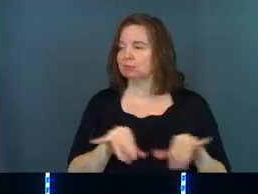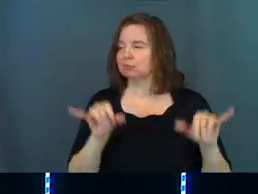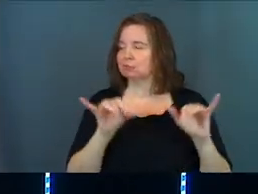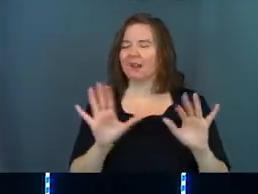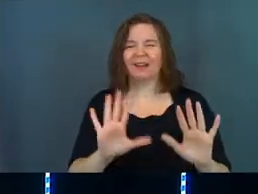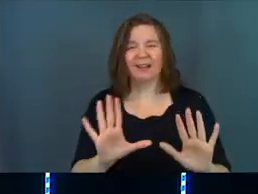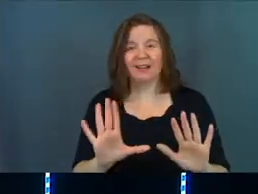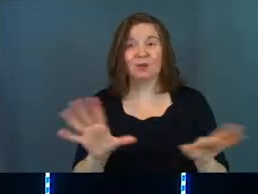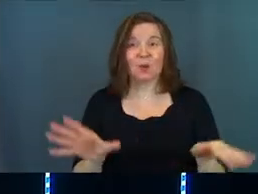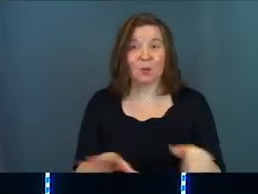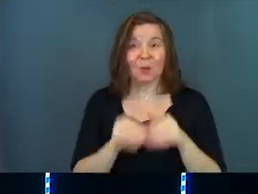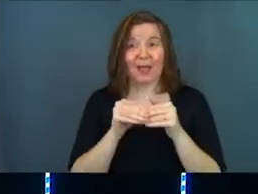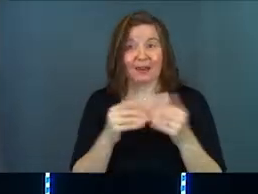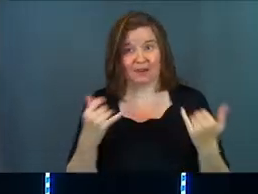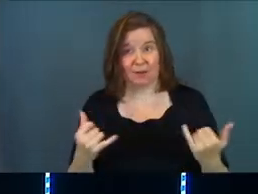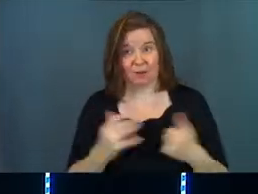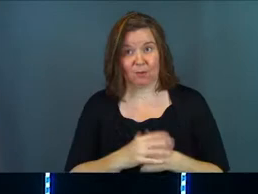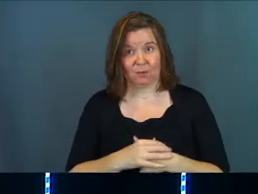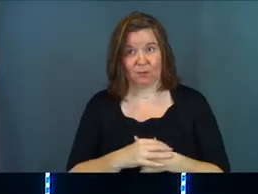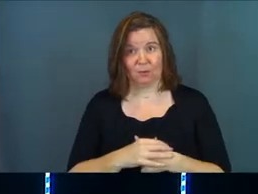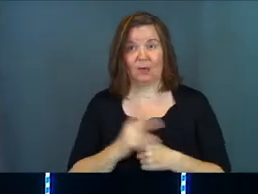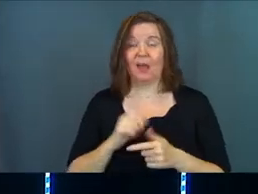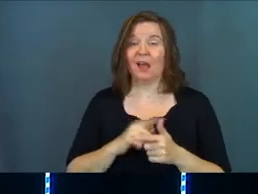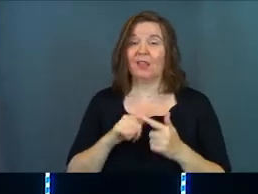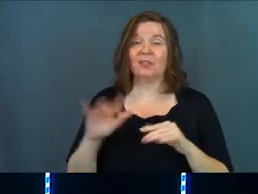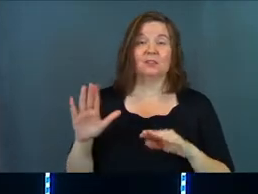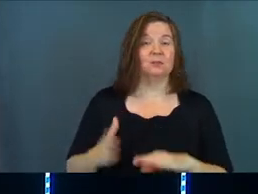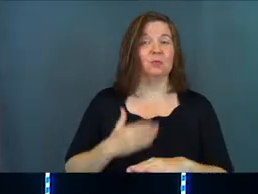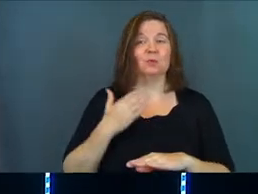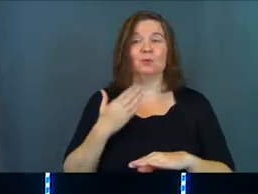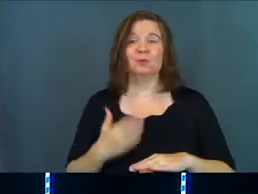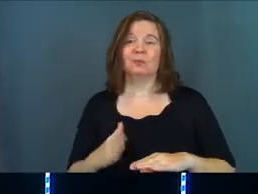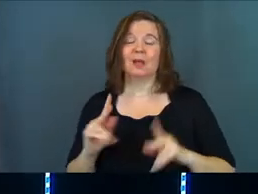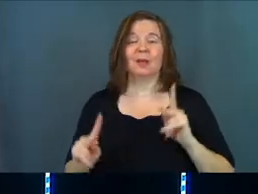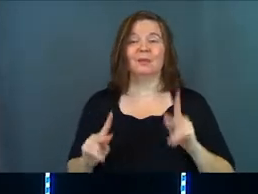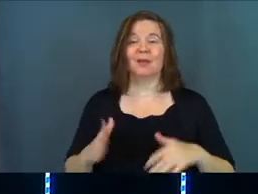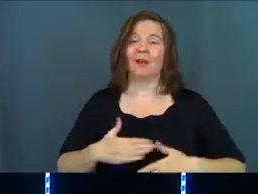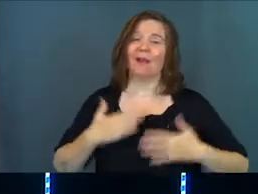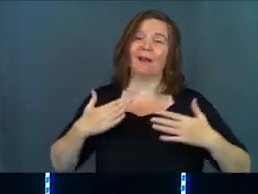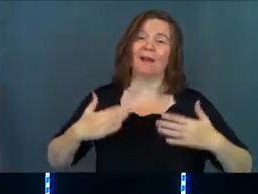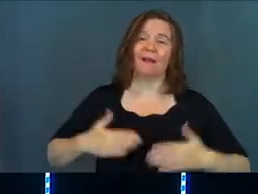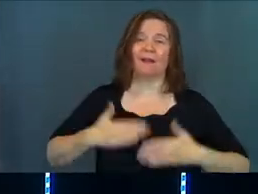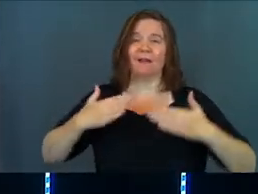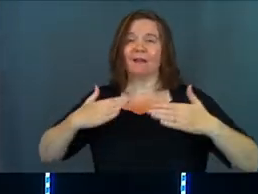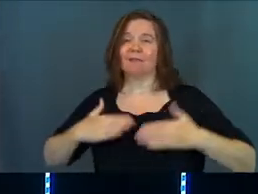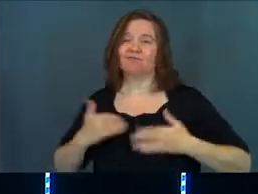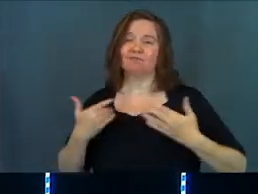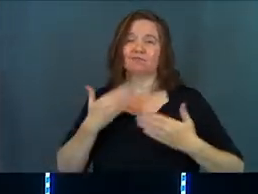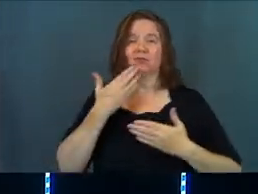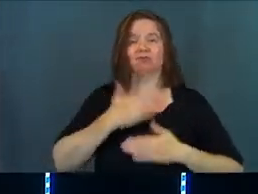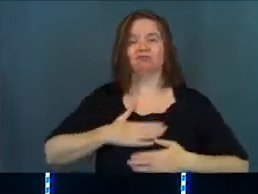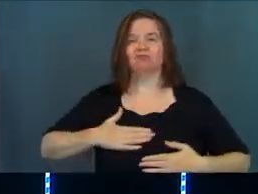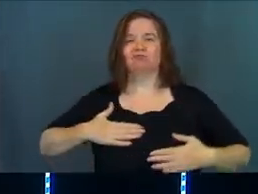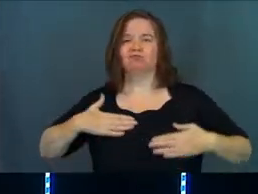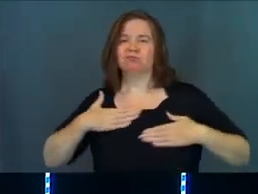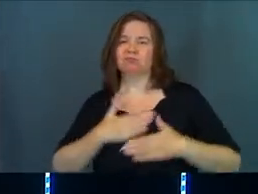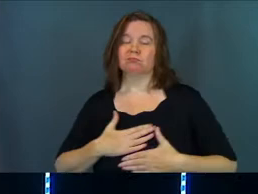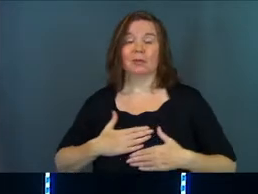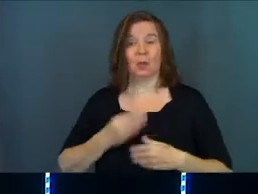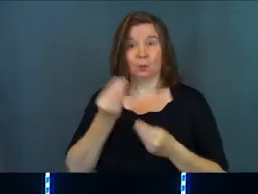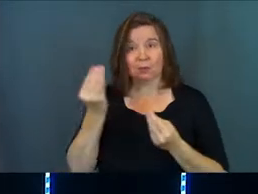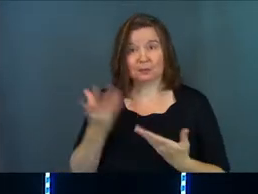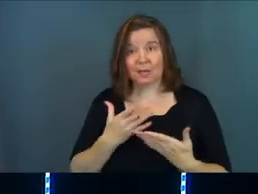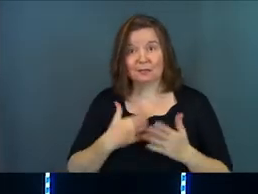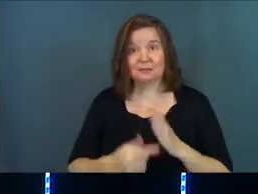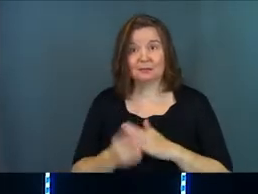It's like, no, you're at a wedding right now and there's music and people are happy and they're having a good time. And it's going to tell